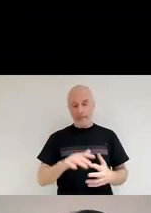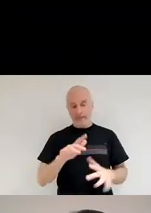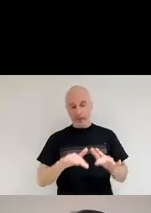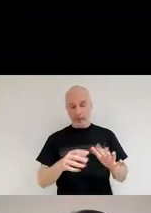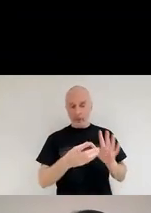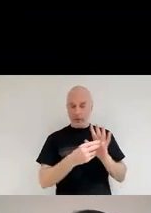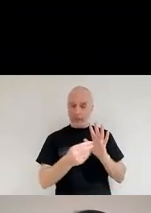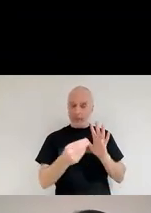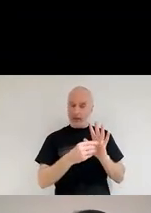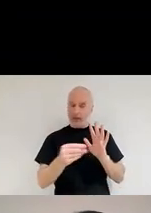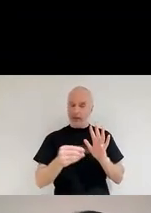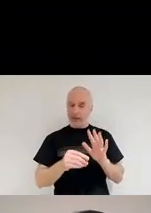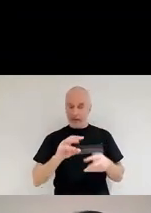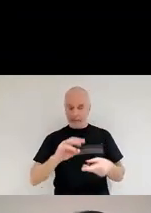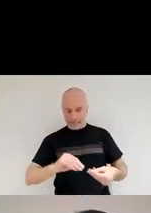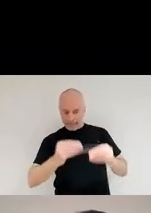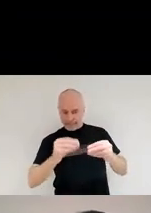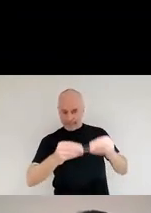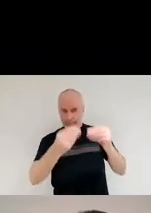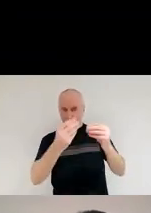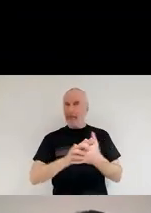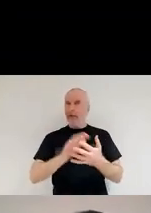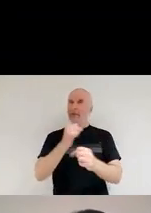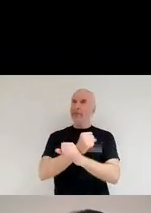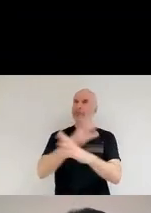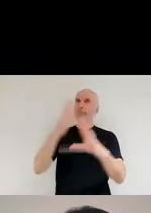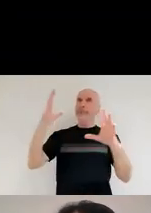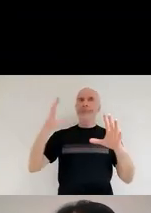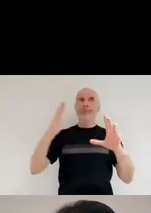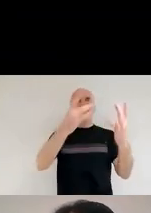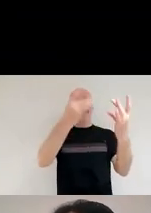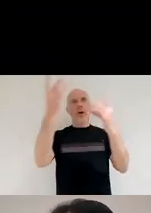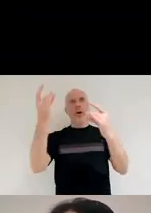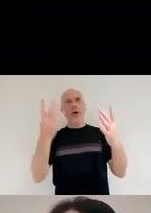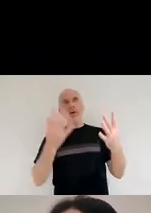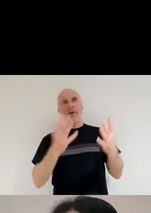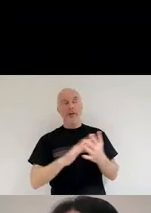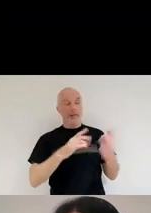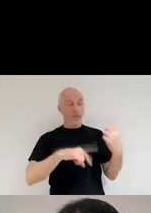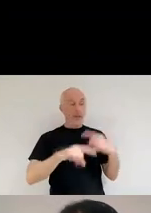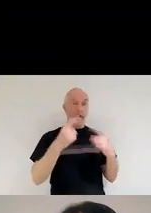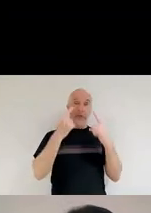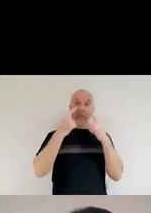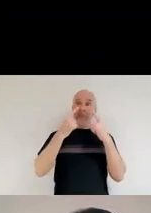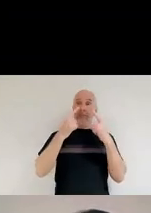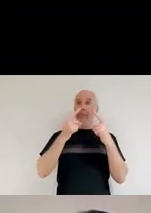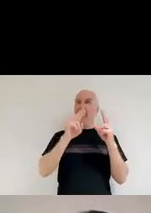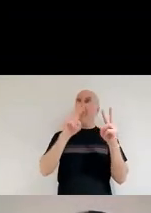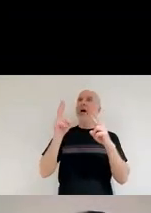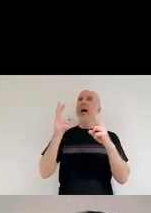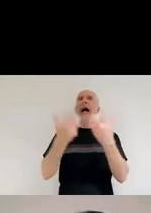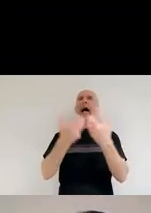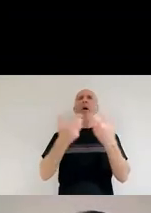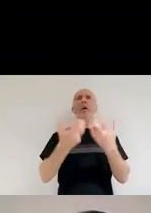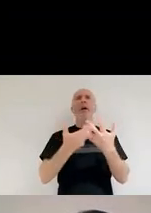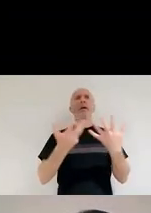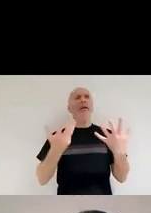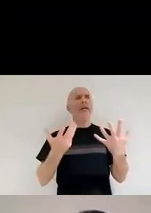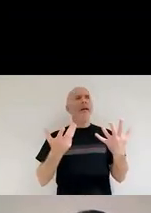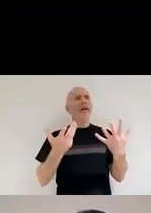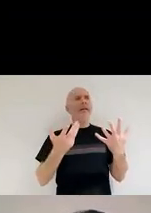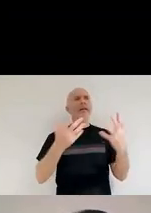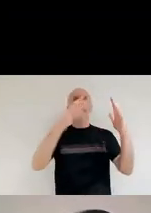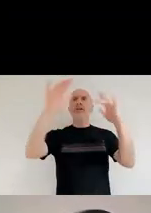all those explosions and the stars and everything and see how dust actually gets produced and destroyed.